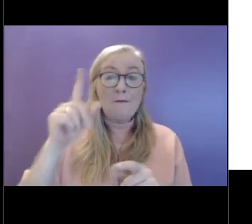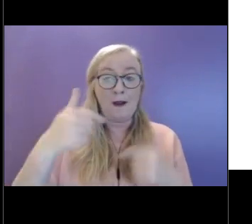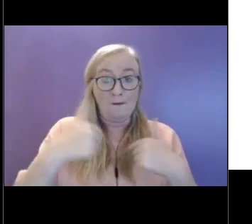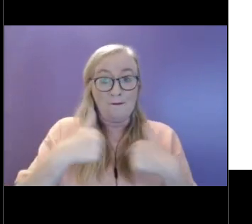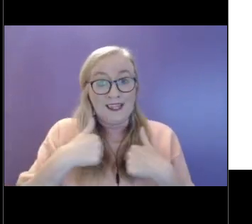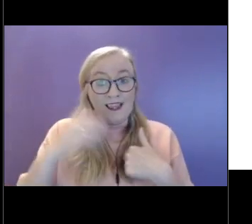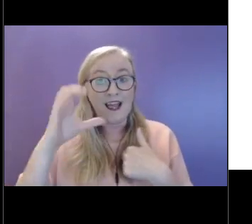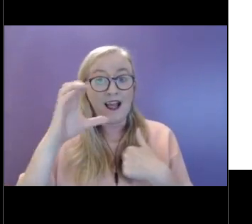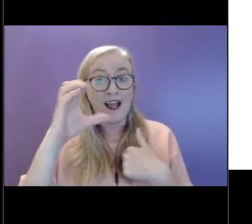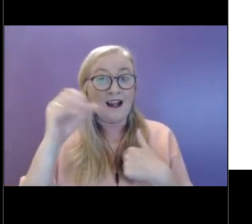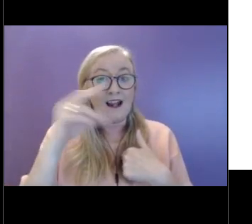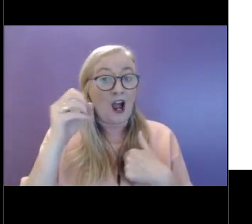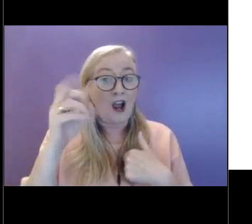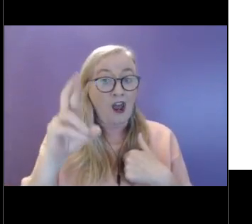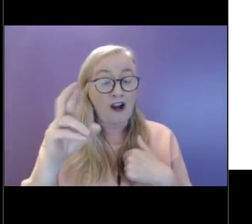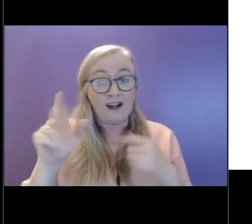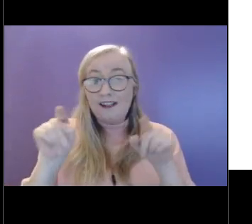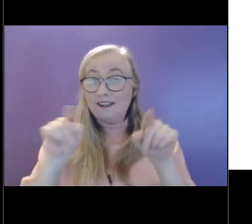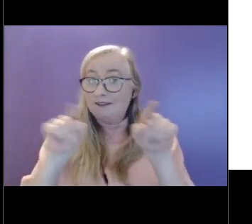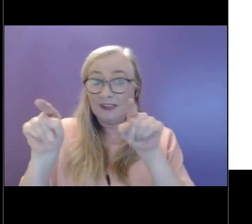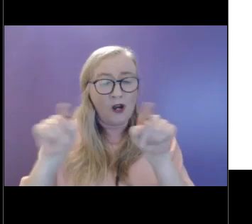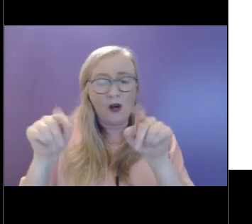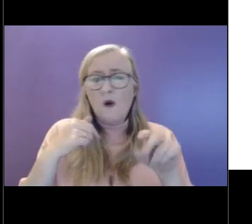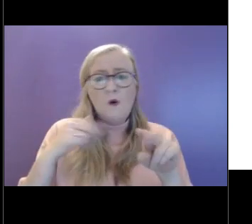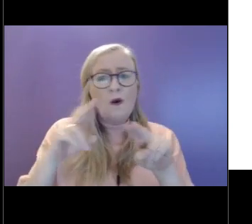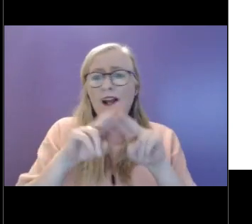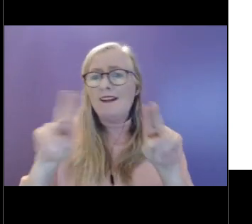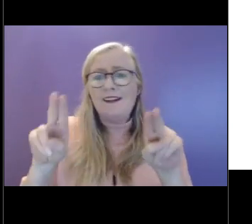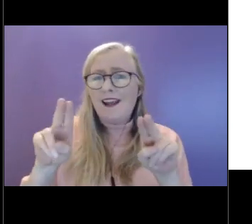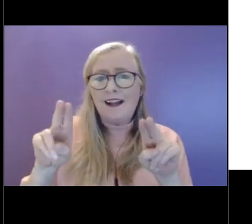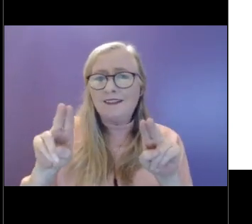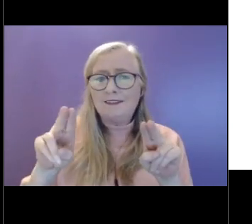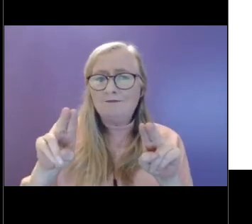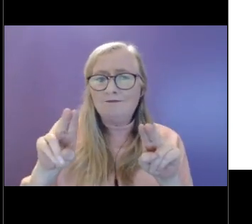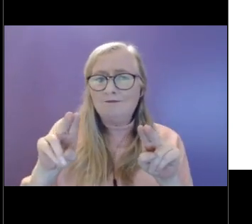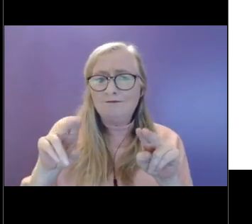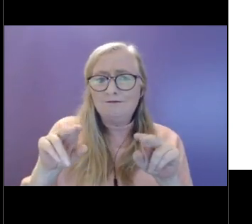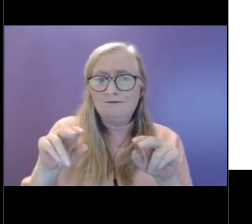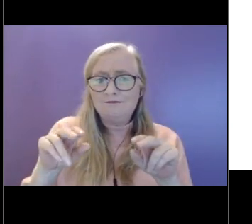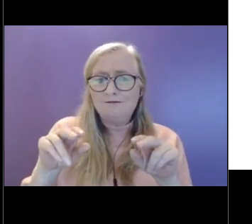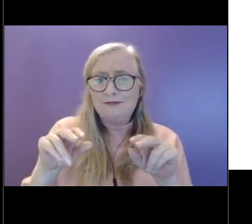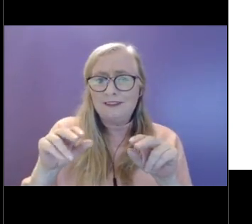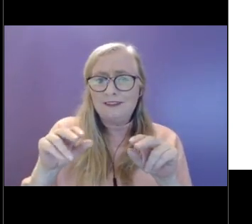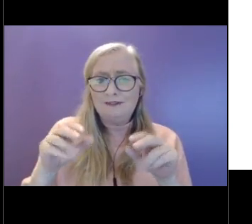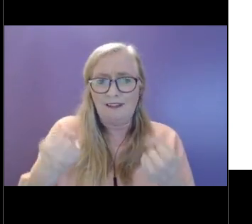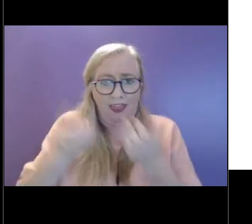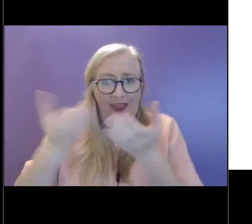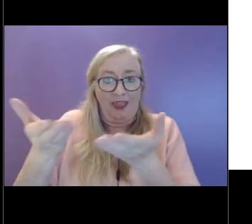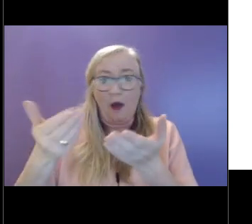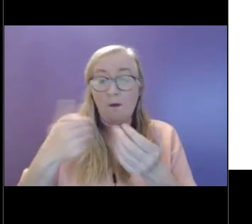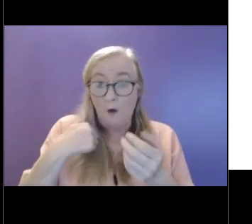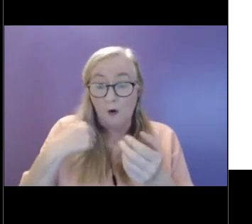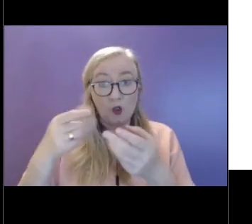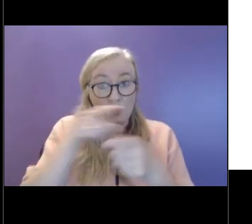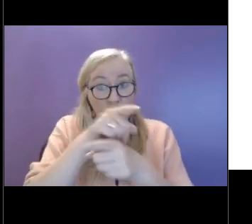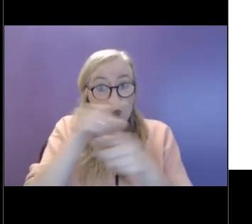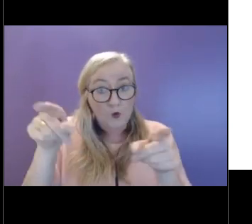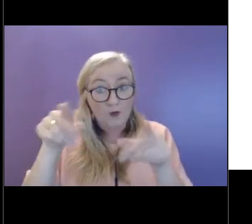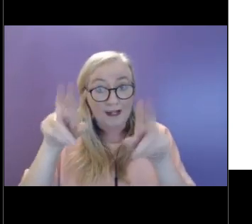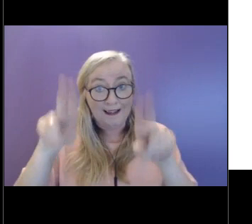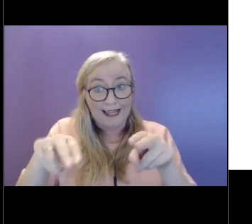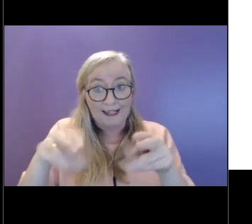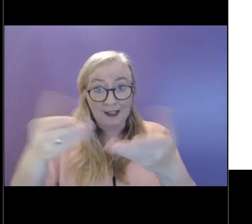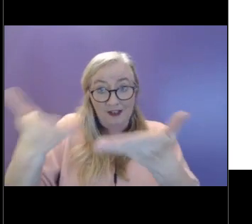don't at all intend to patronize or speak down to people like we're really hoping that we can draw on your experiences as well